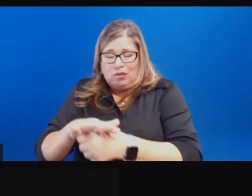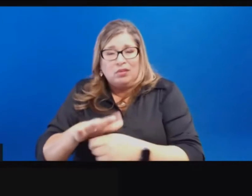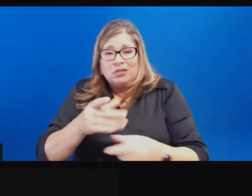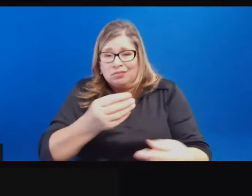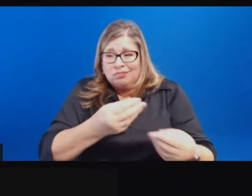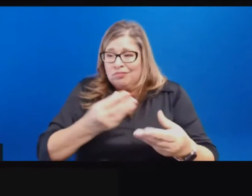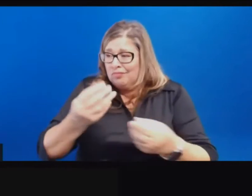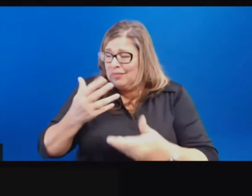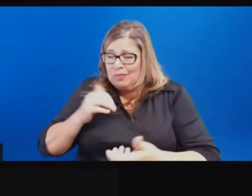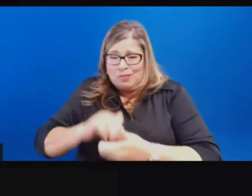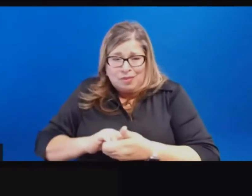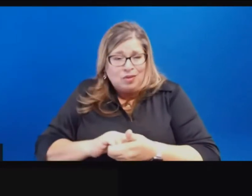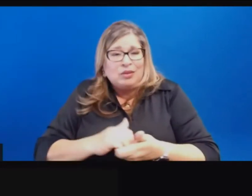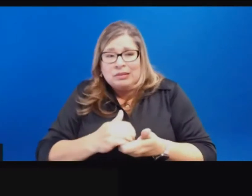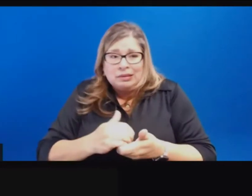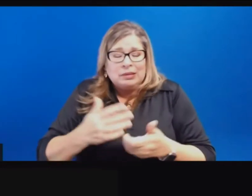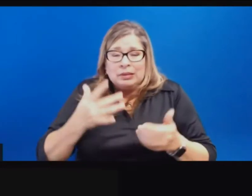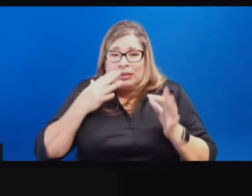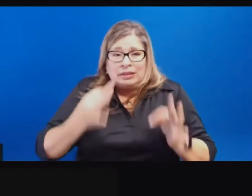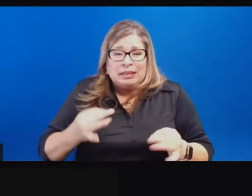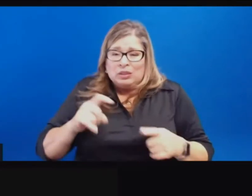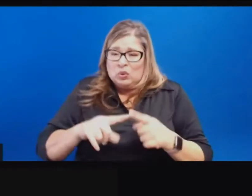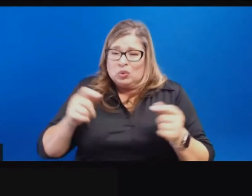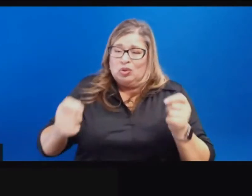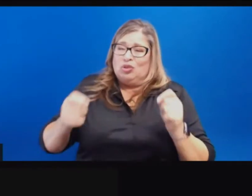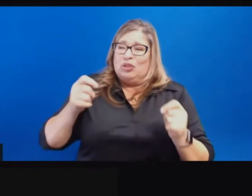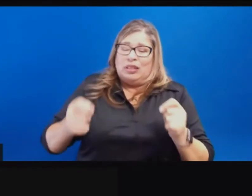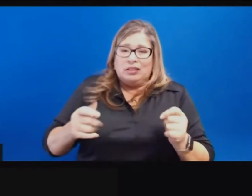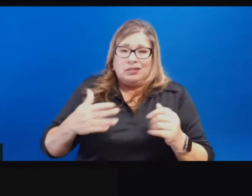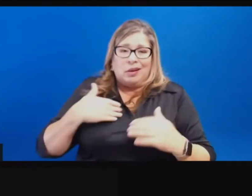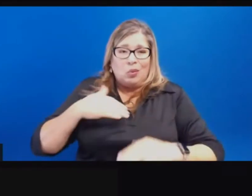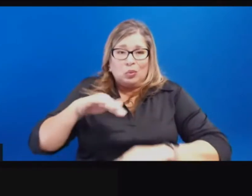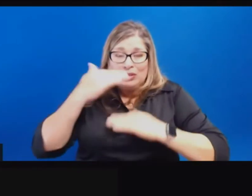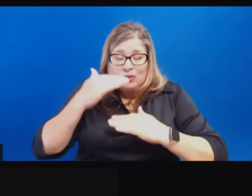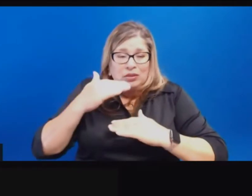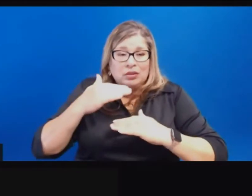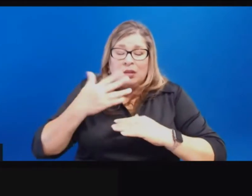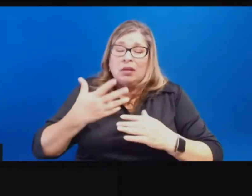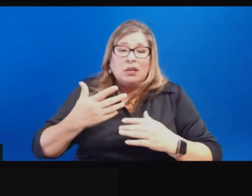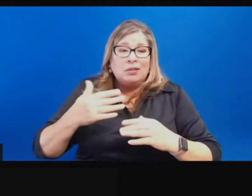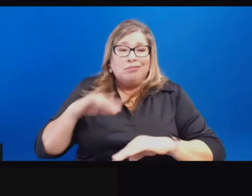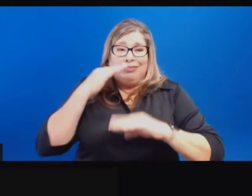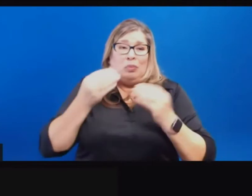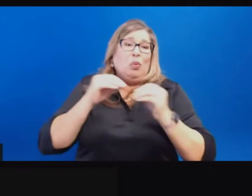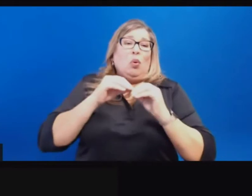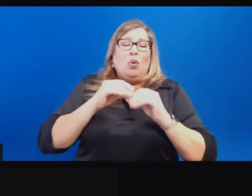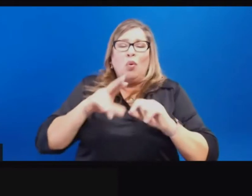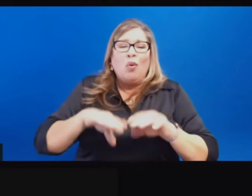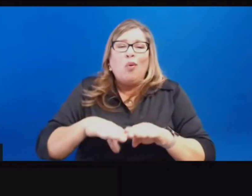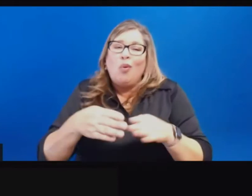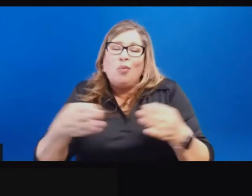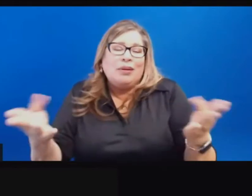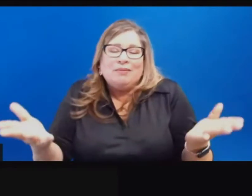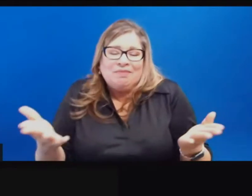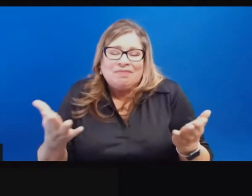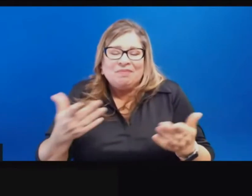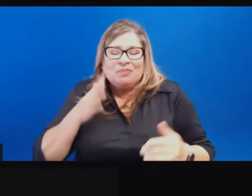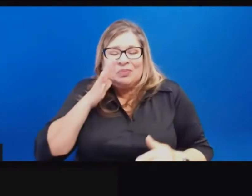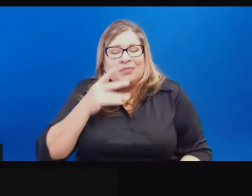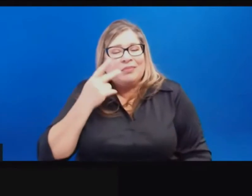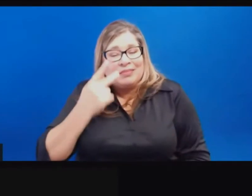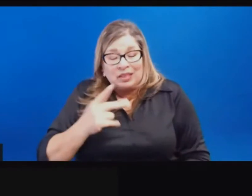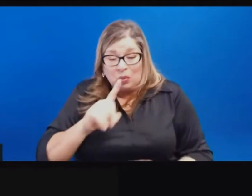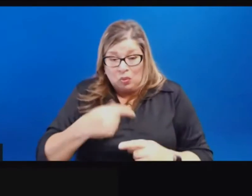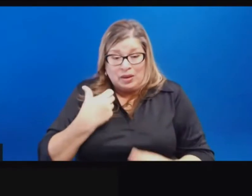that we have to make other decisions around restrictions or other elements that we're able to do that and posting the data